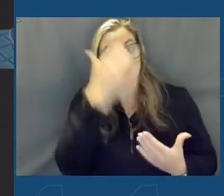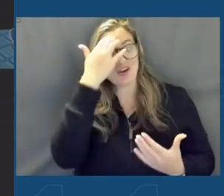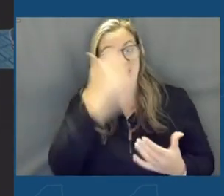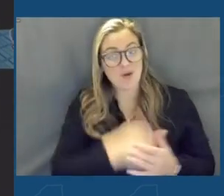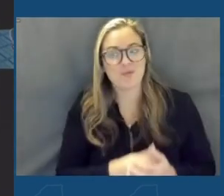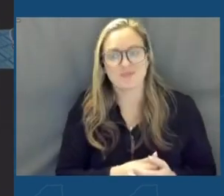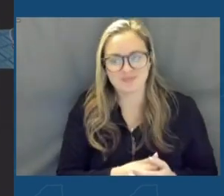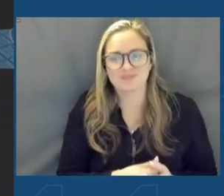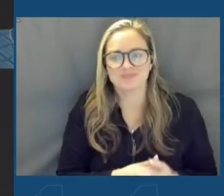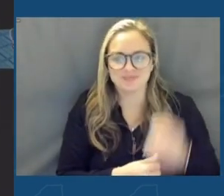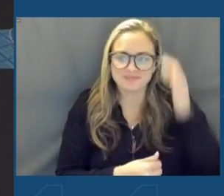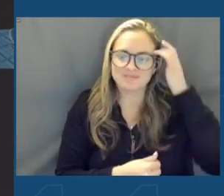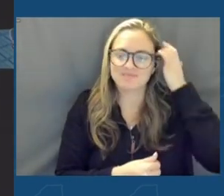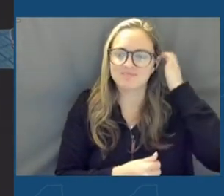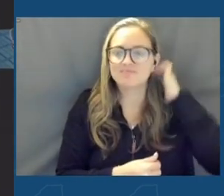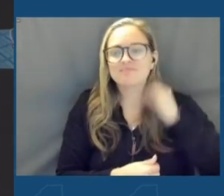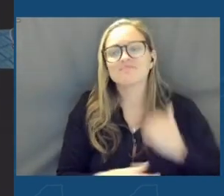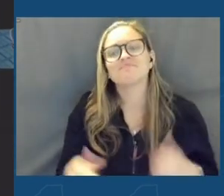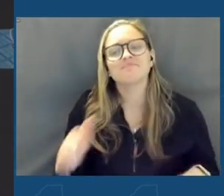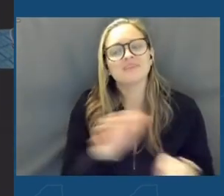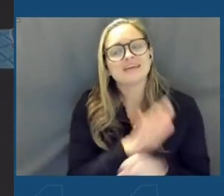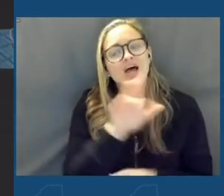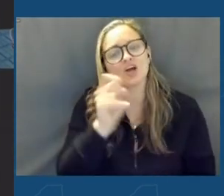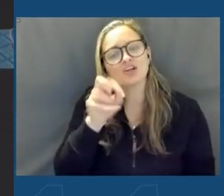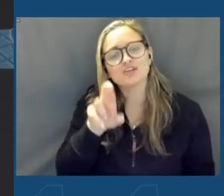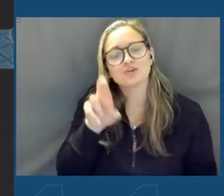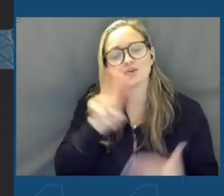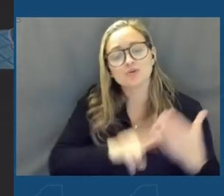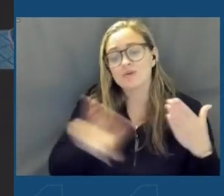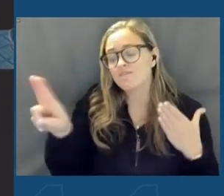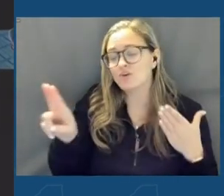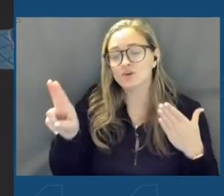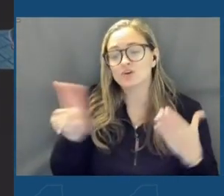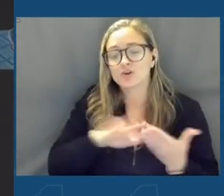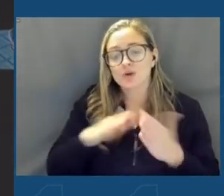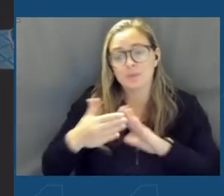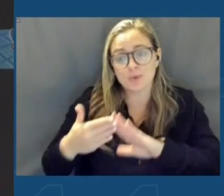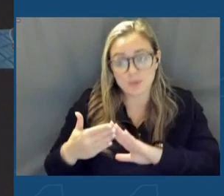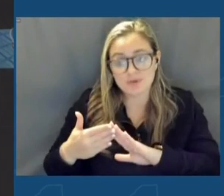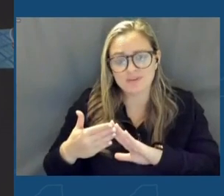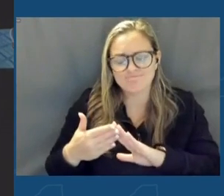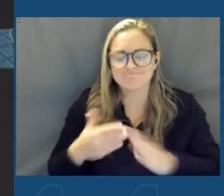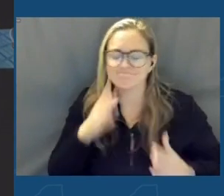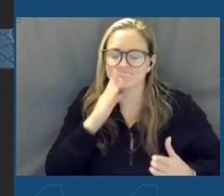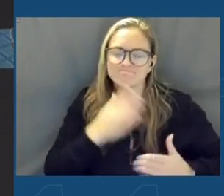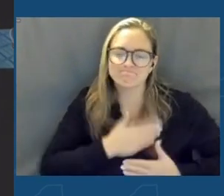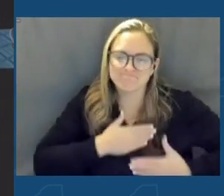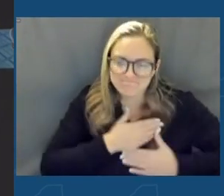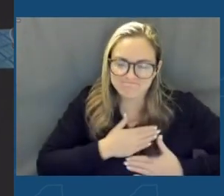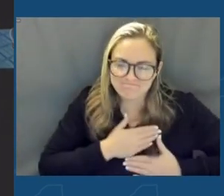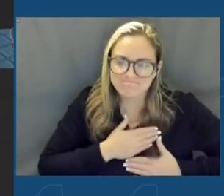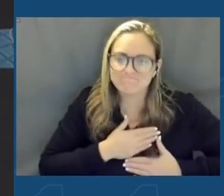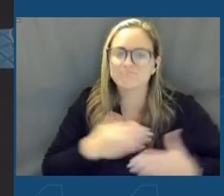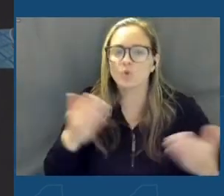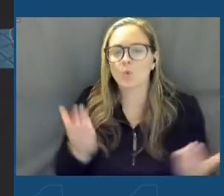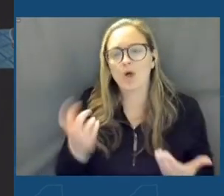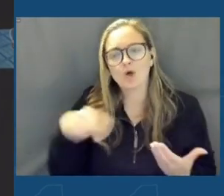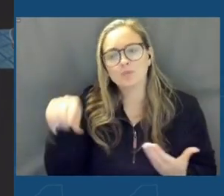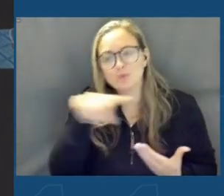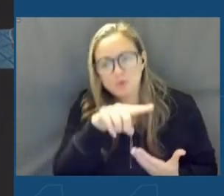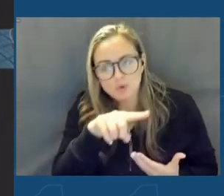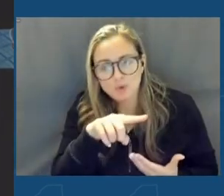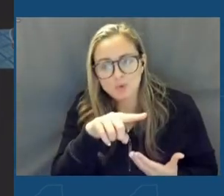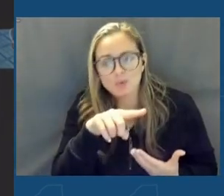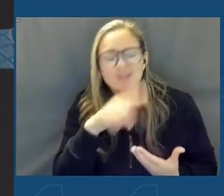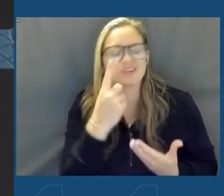behalf of the entire Syracuse University community, it's my great pleasure to welcome you in this one-of-a